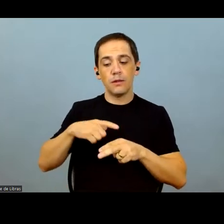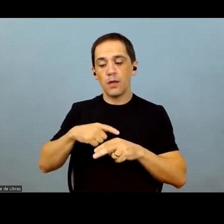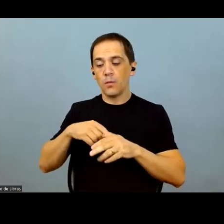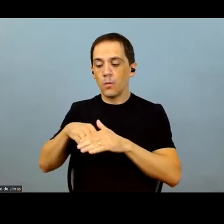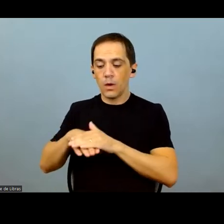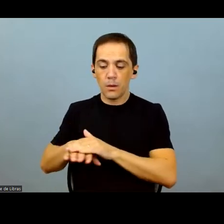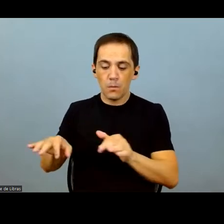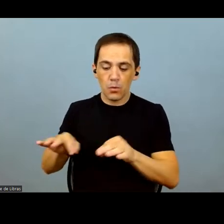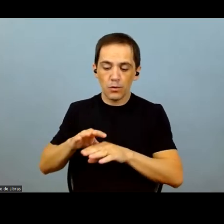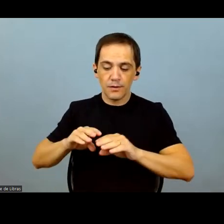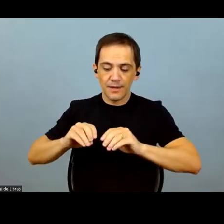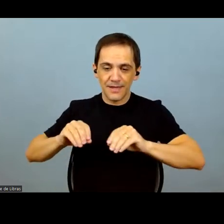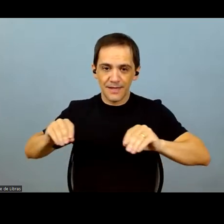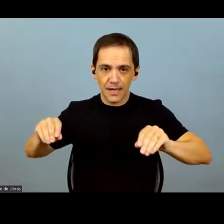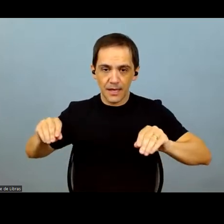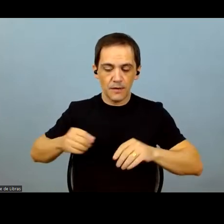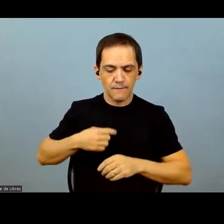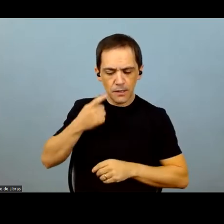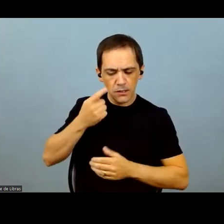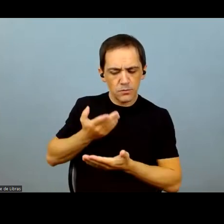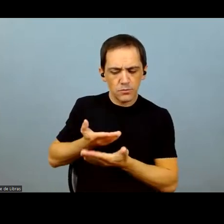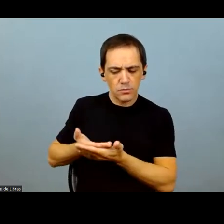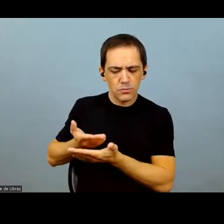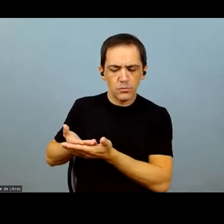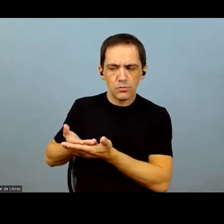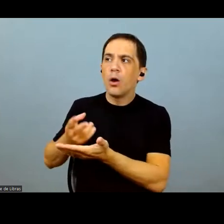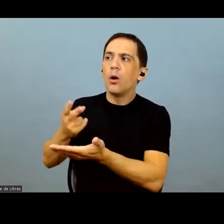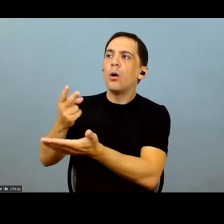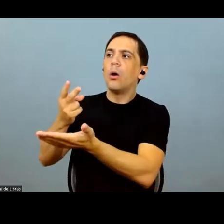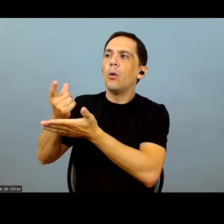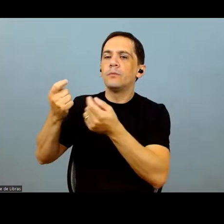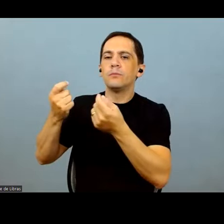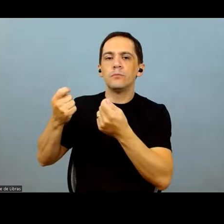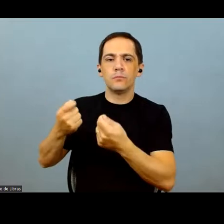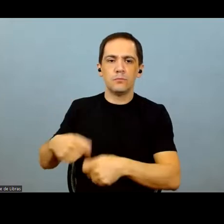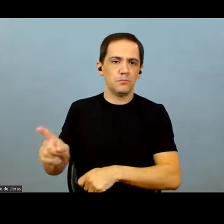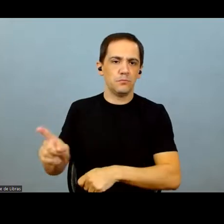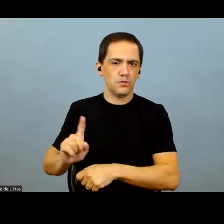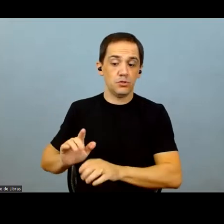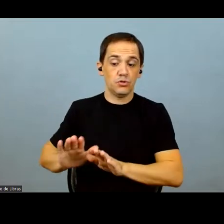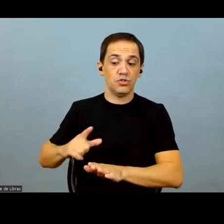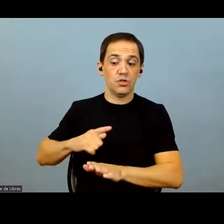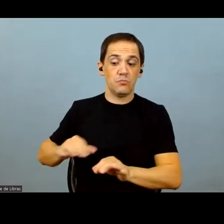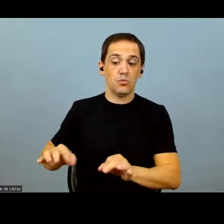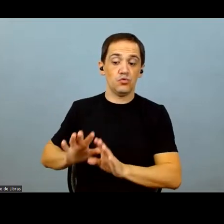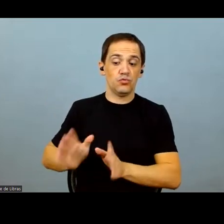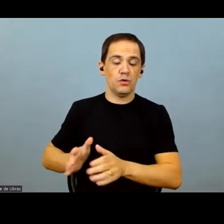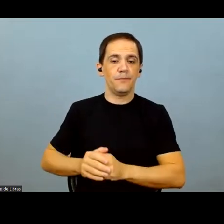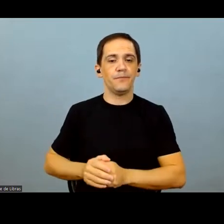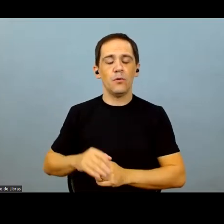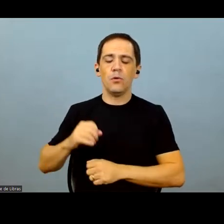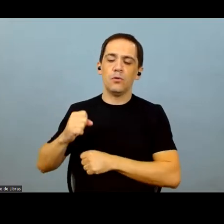up the soil stocks of phosphorus. This is our strategy. So